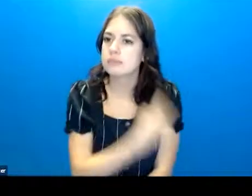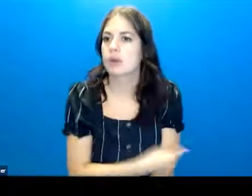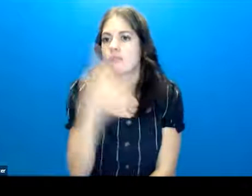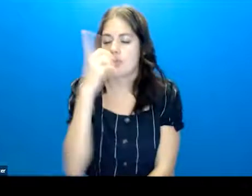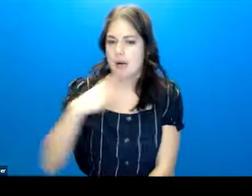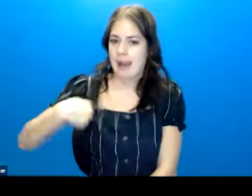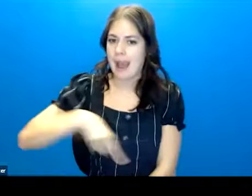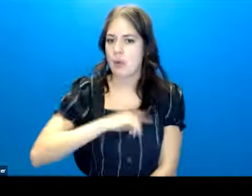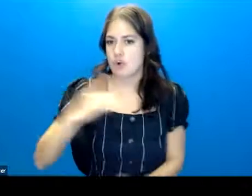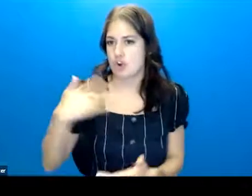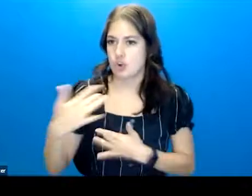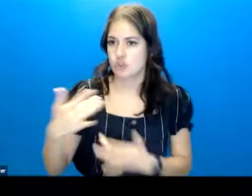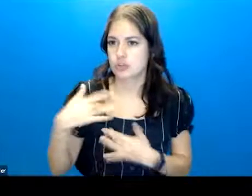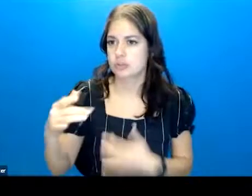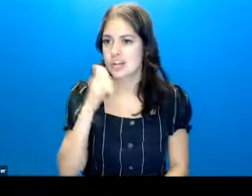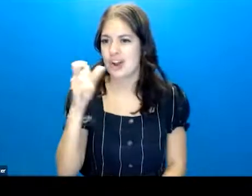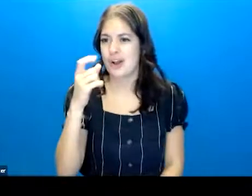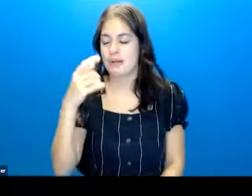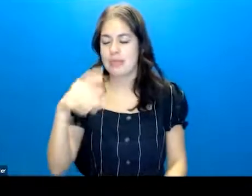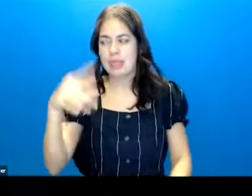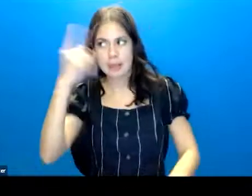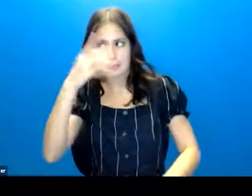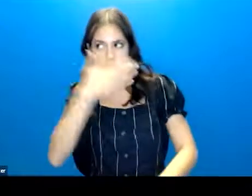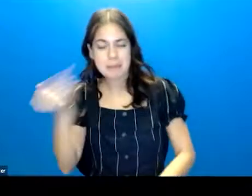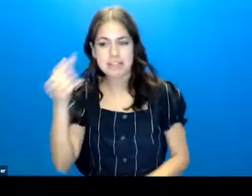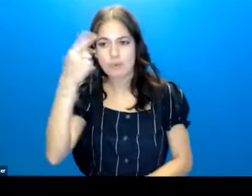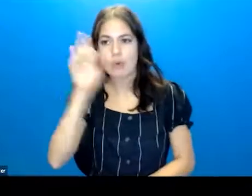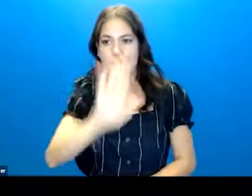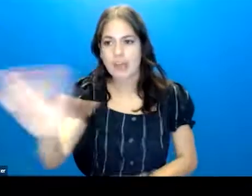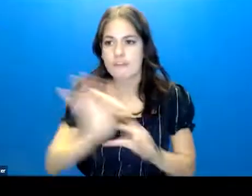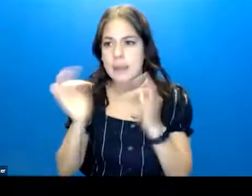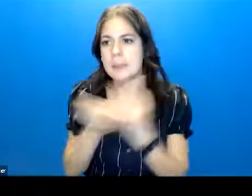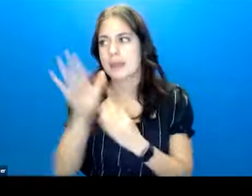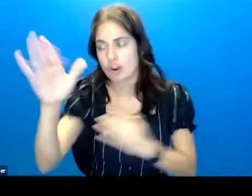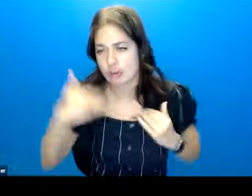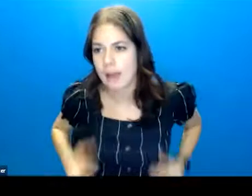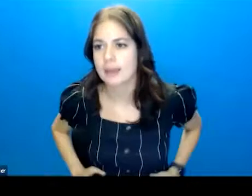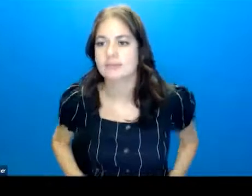own concerns and not about what's best for the client or the family. Okay.